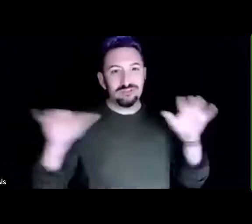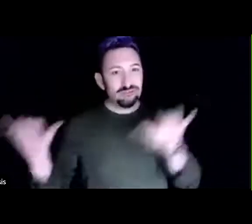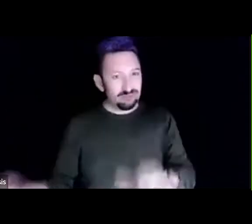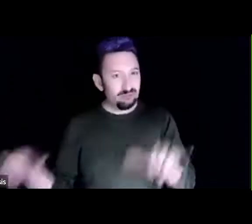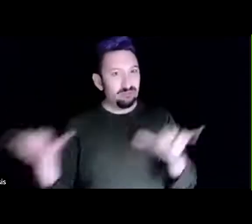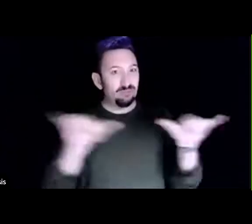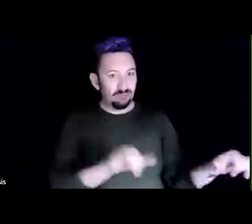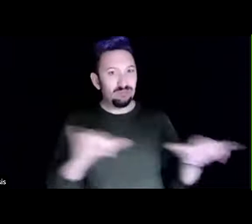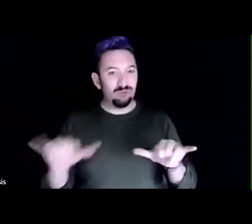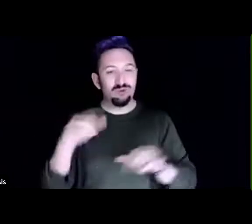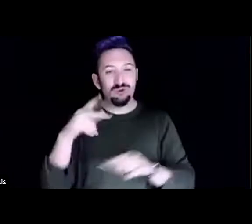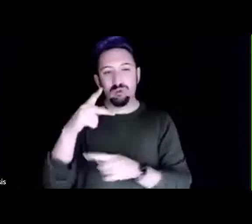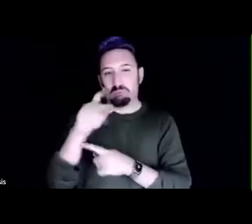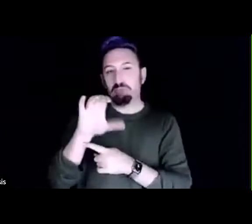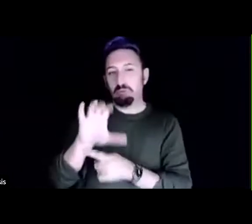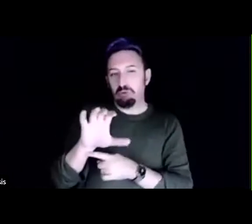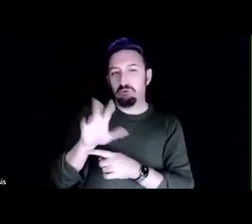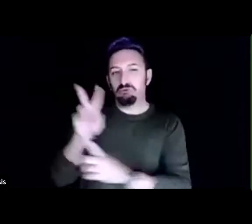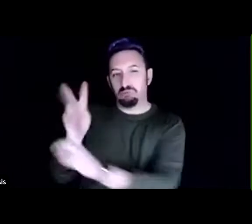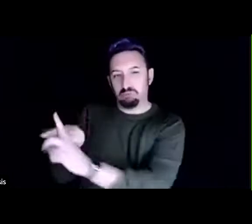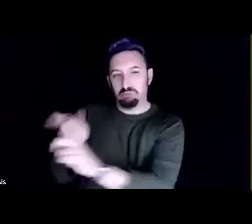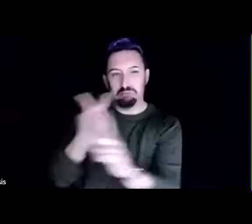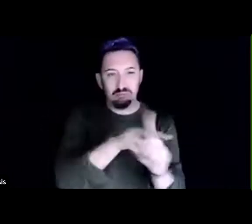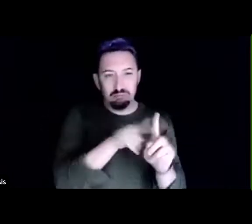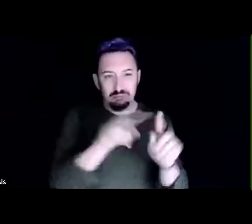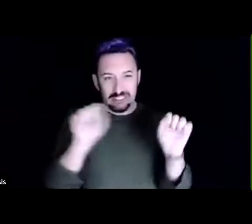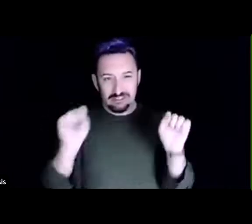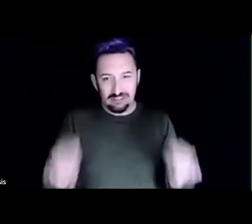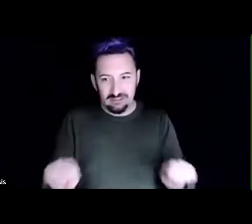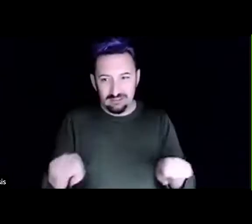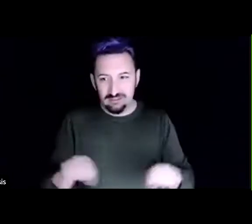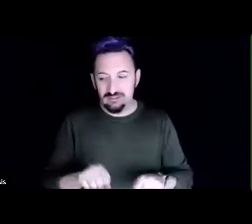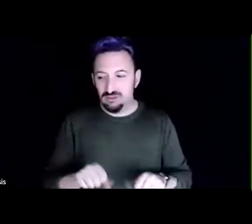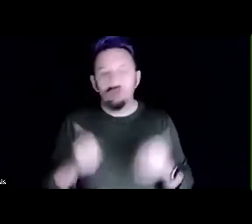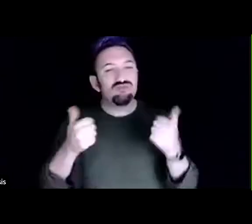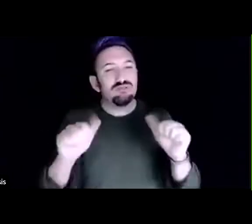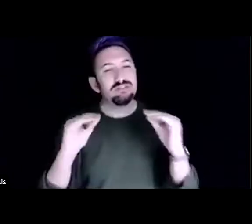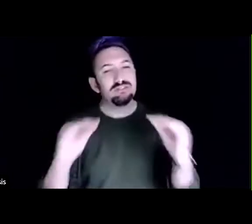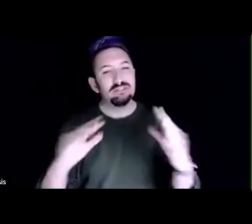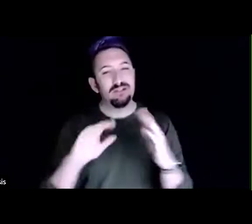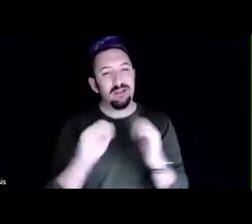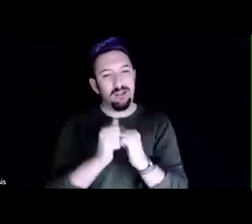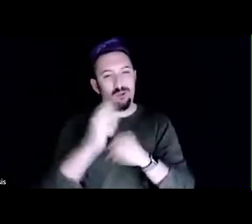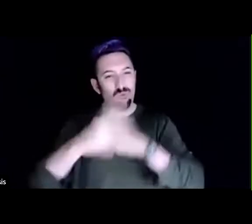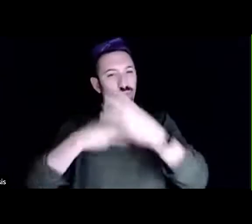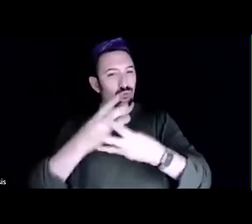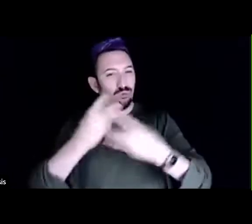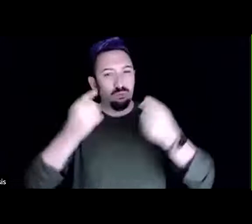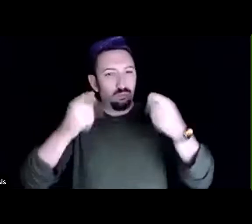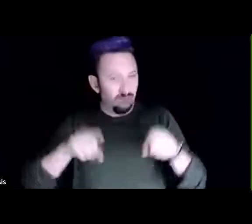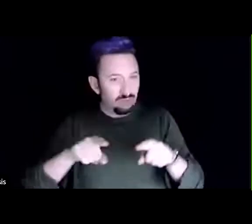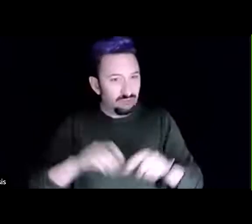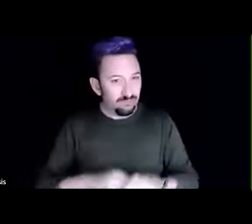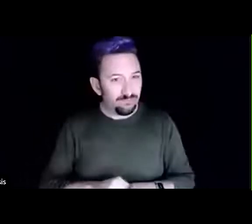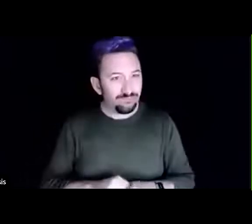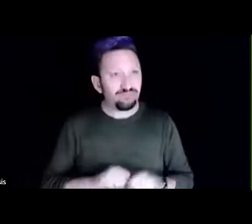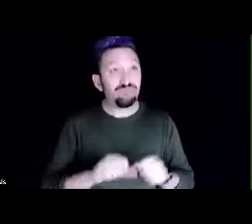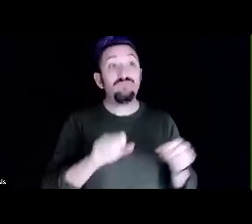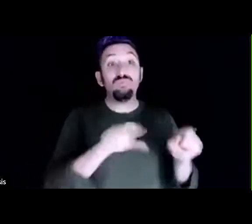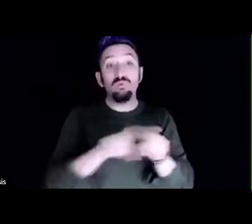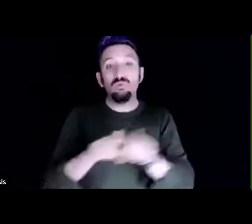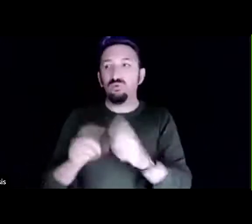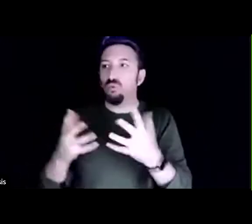So we teach this set of like, how do the world work? But we're also been doing more teaching of like, how do we then